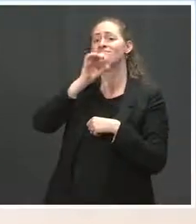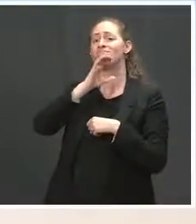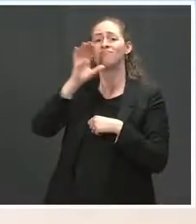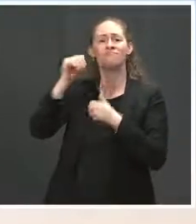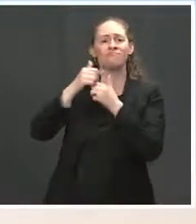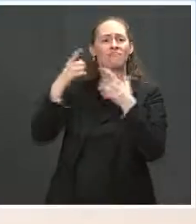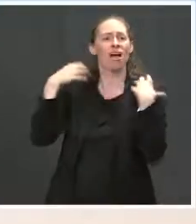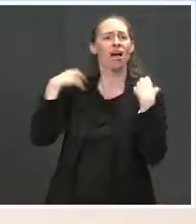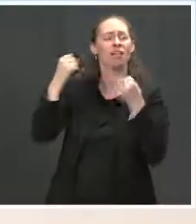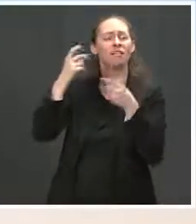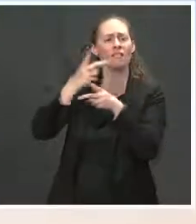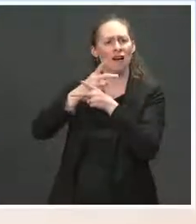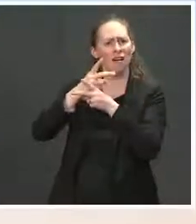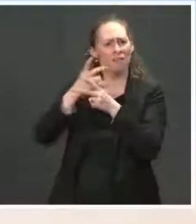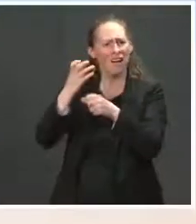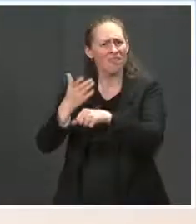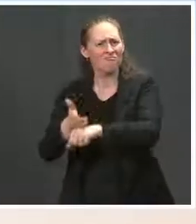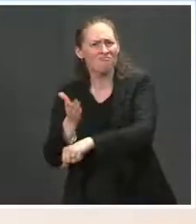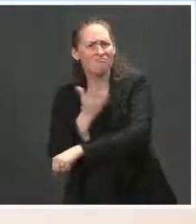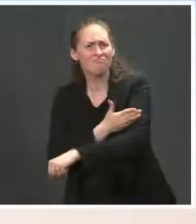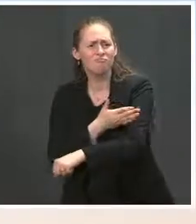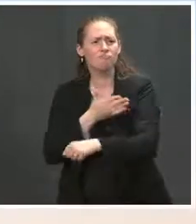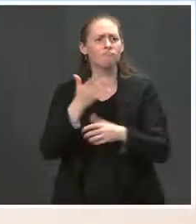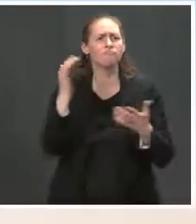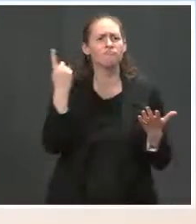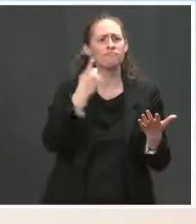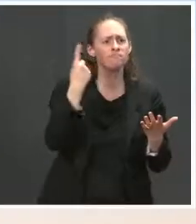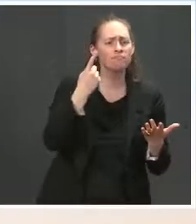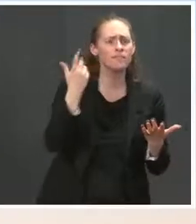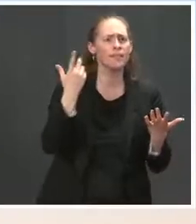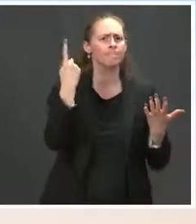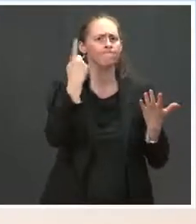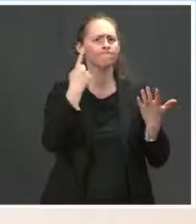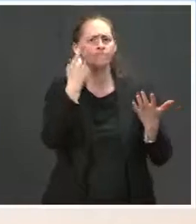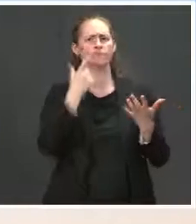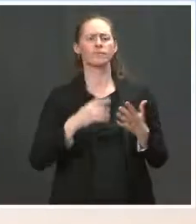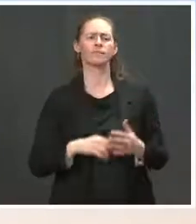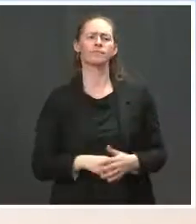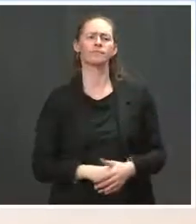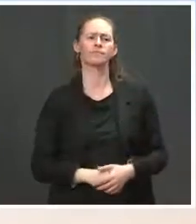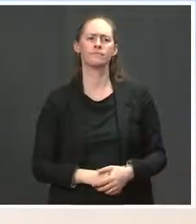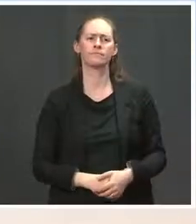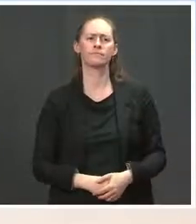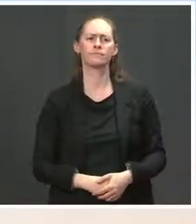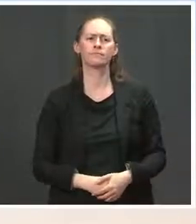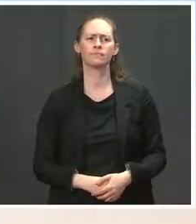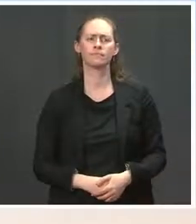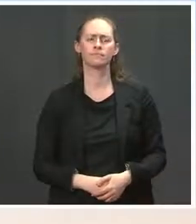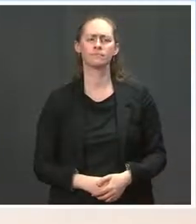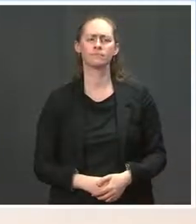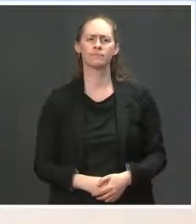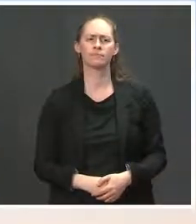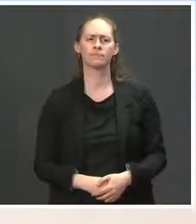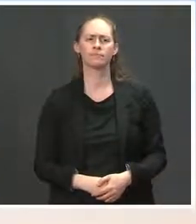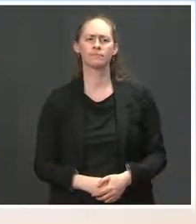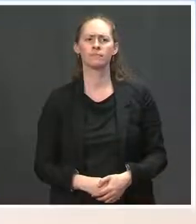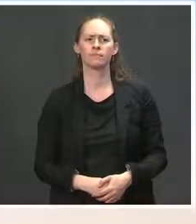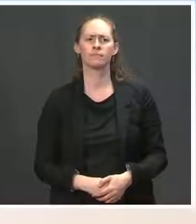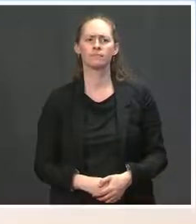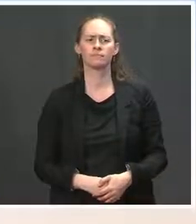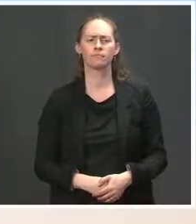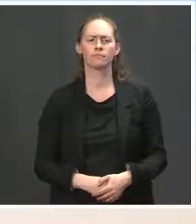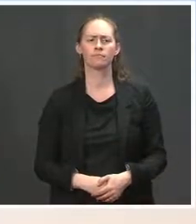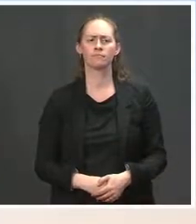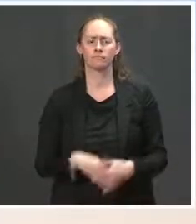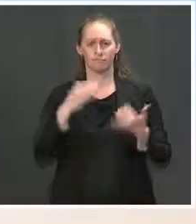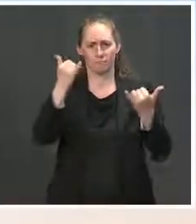Pennsylvania Senators Bob Casey and Pat Toomey. But much of it has stalled for years. Now, during the pandemic, we have seen an increase